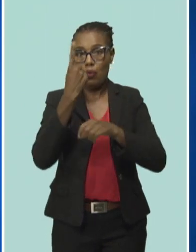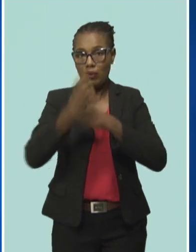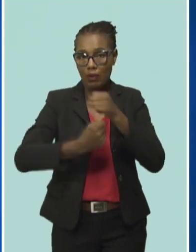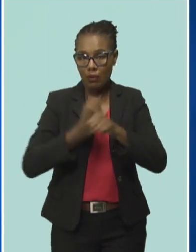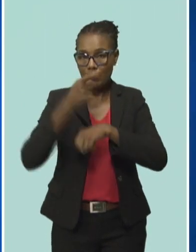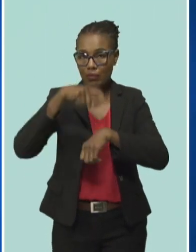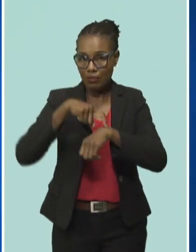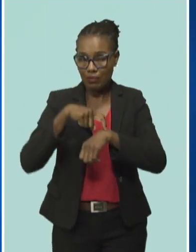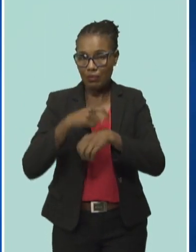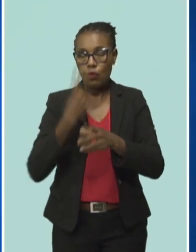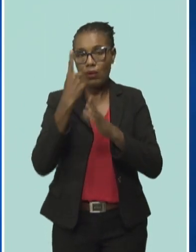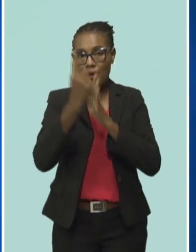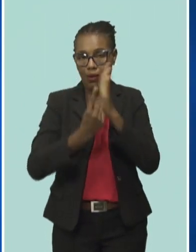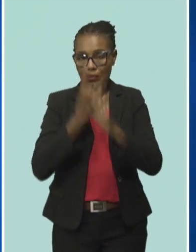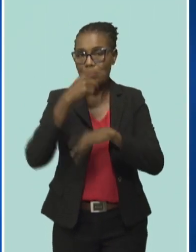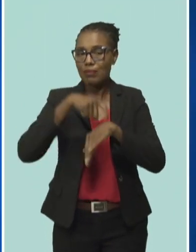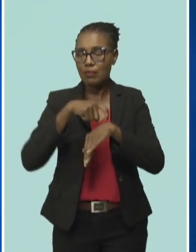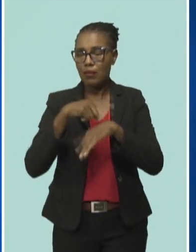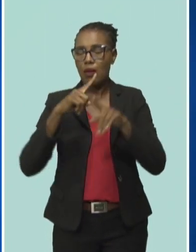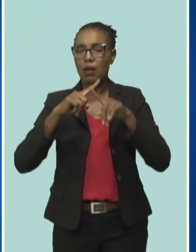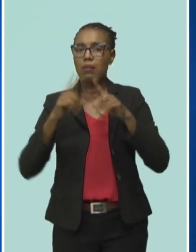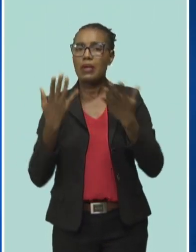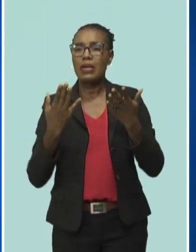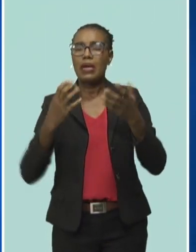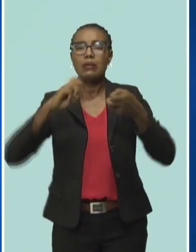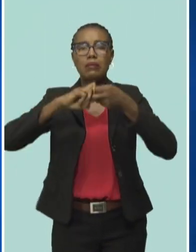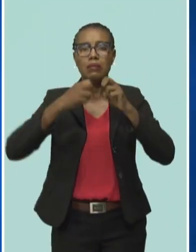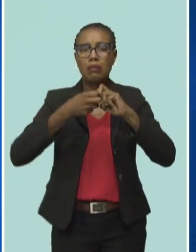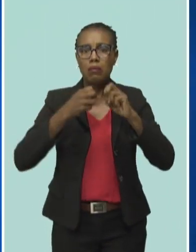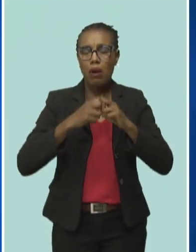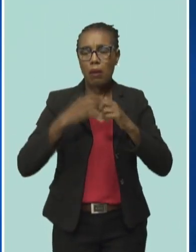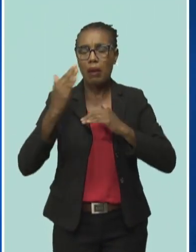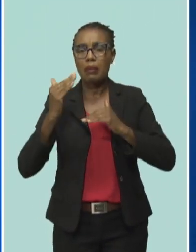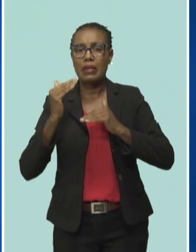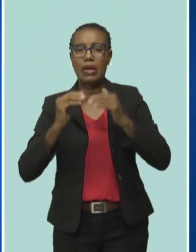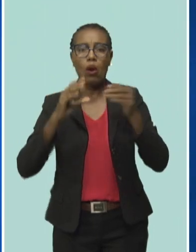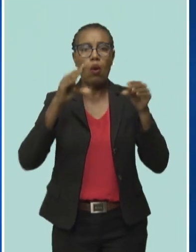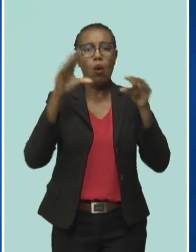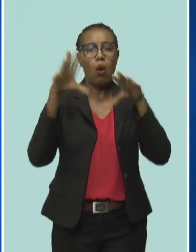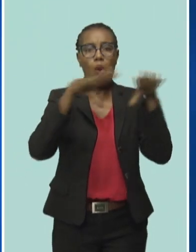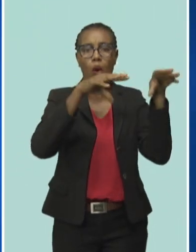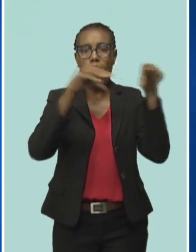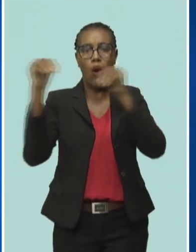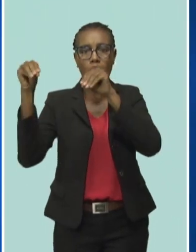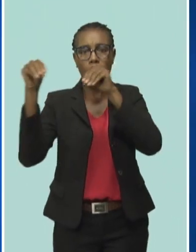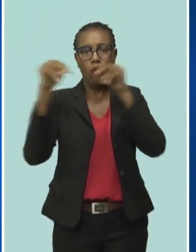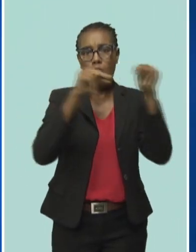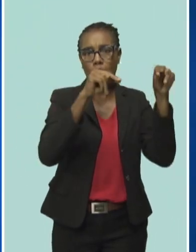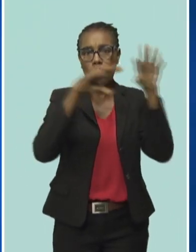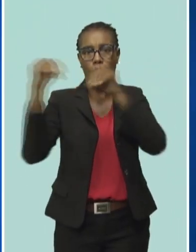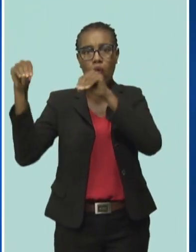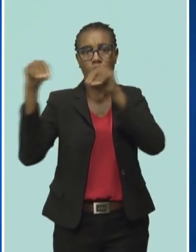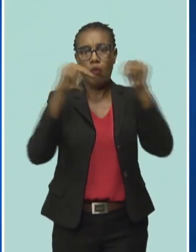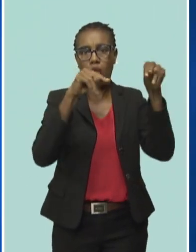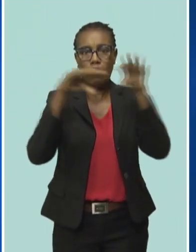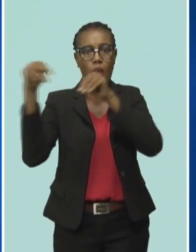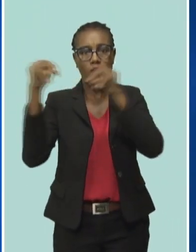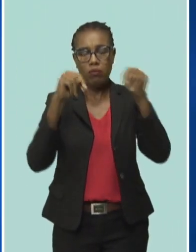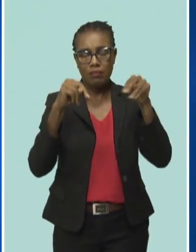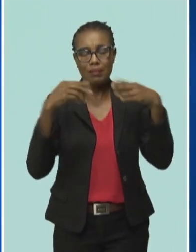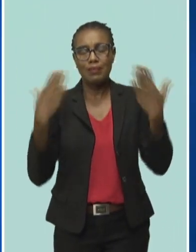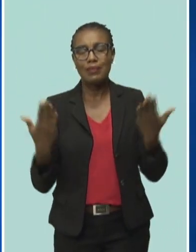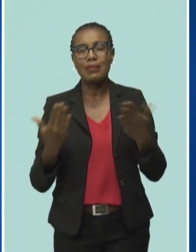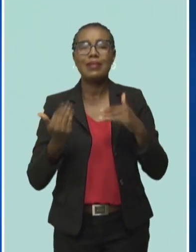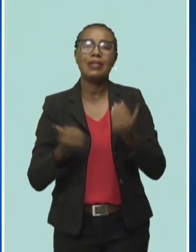process of restoration was impeded somewhat by some instability issues that we encountered as we were restoring load